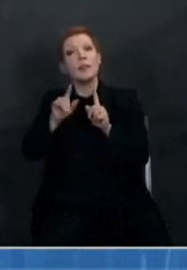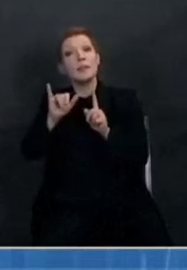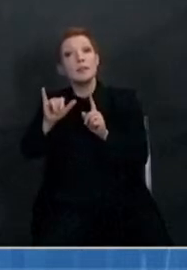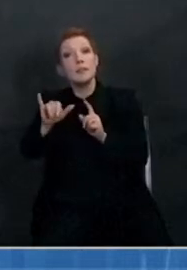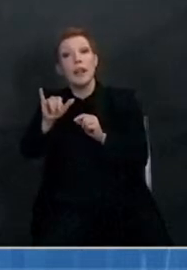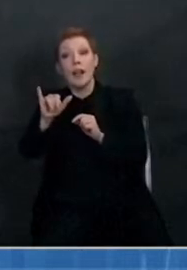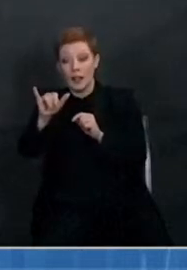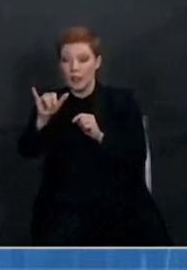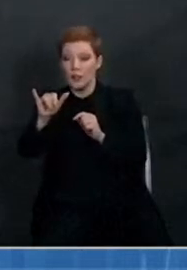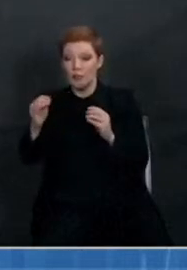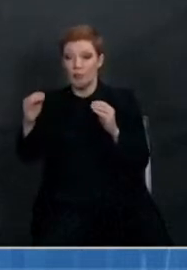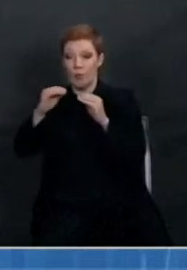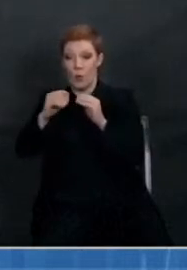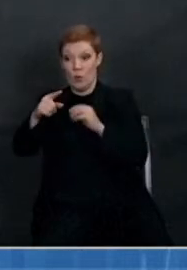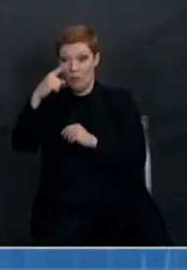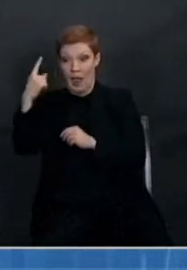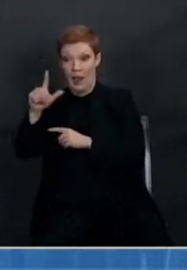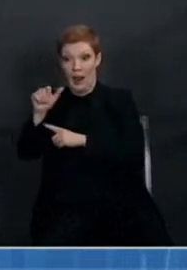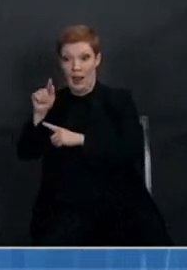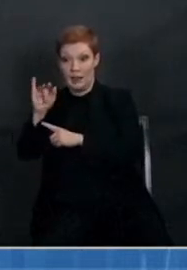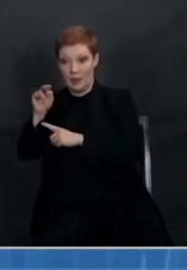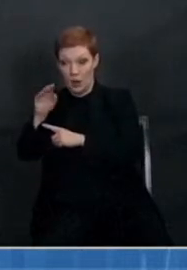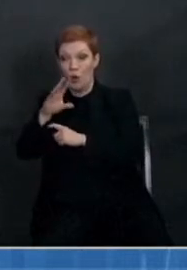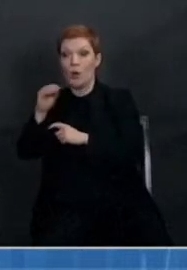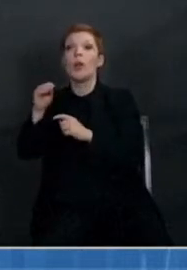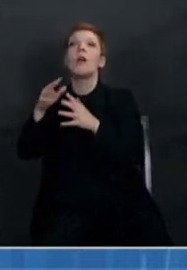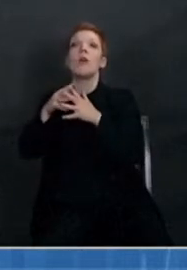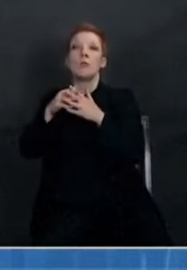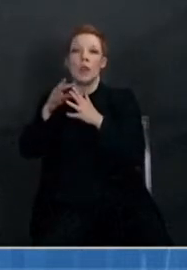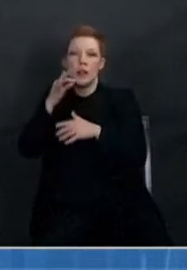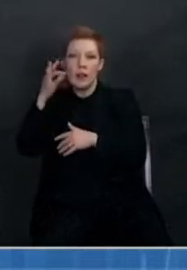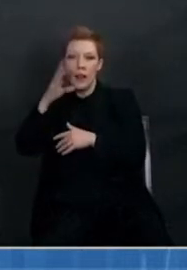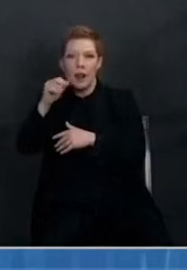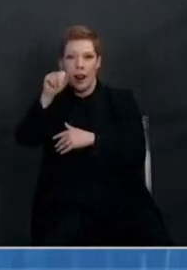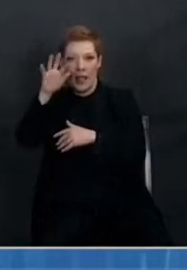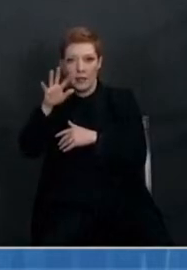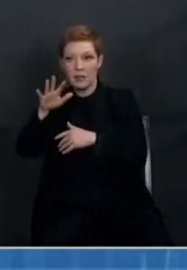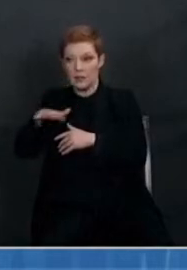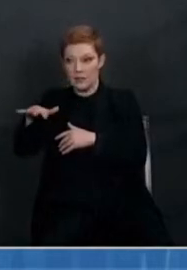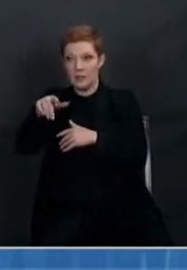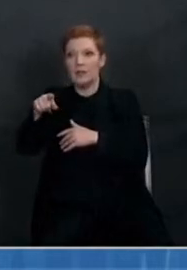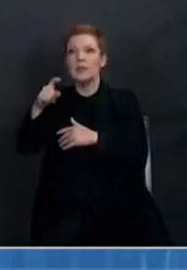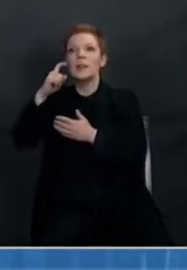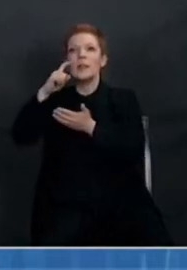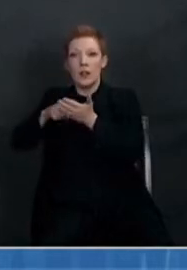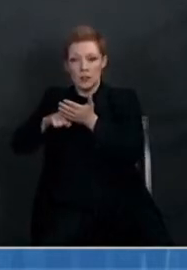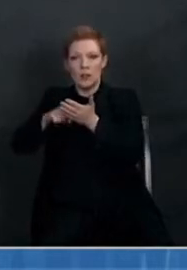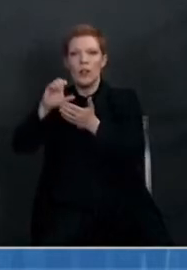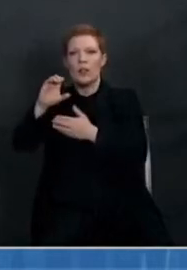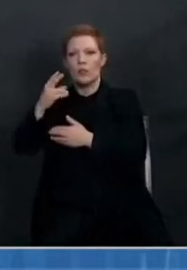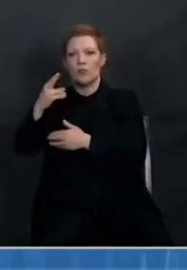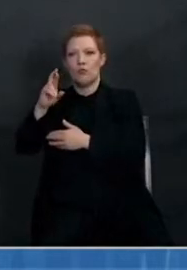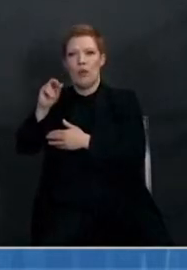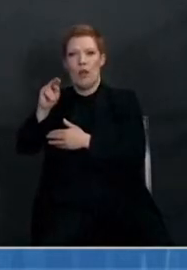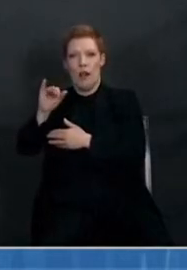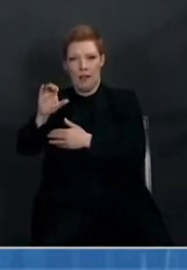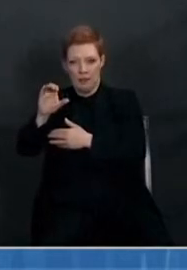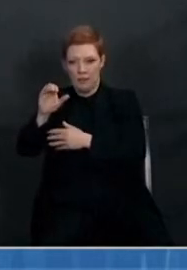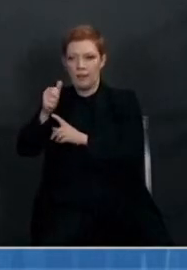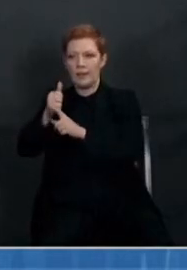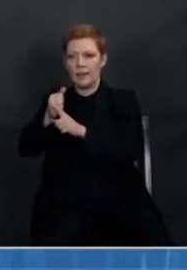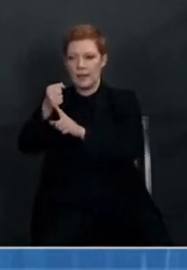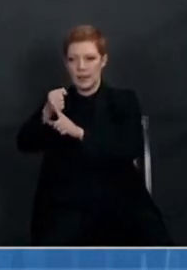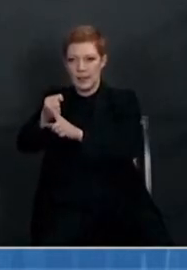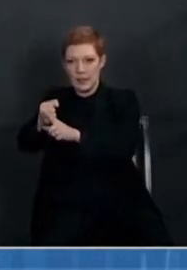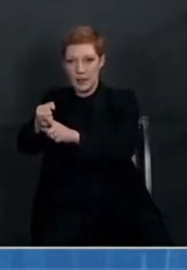of hospitalization among black, Latino, and American Indian, Alaska Native persons are due in part to higher rates of chronic disease, but also reflect